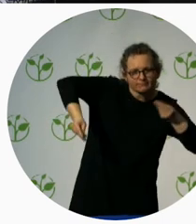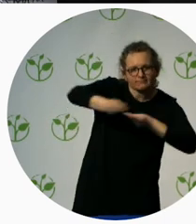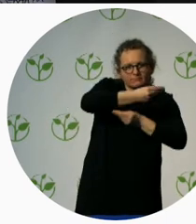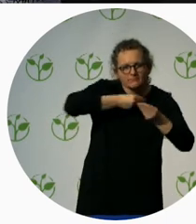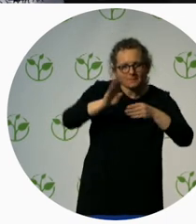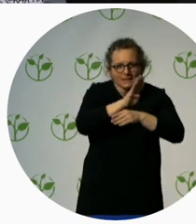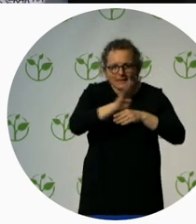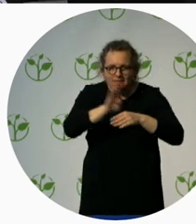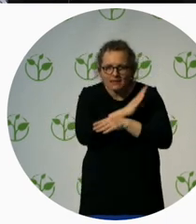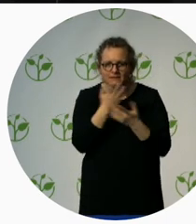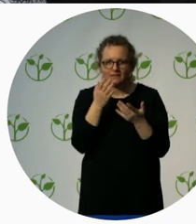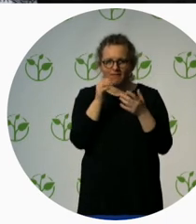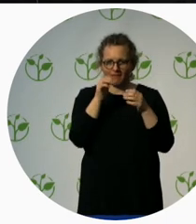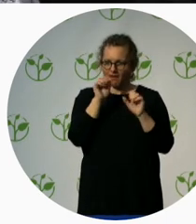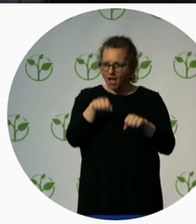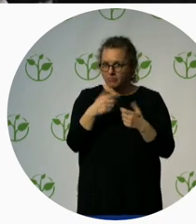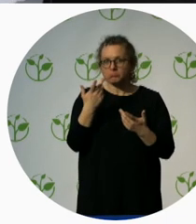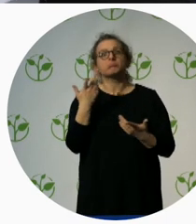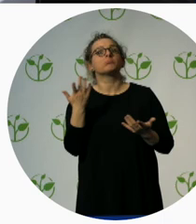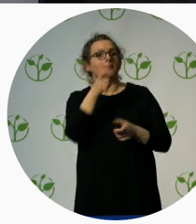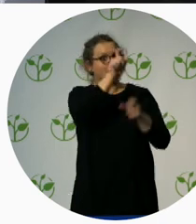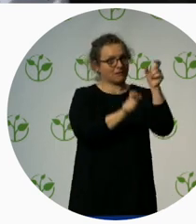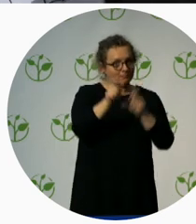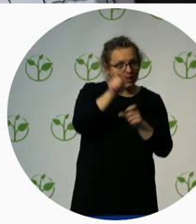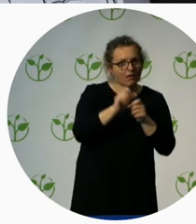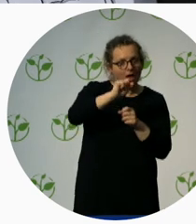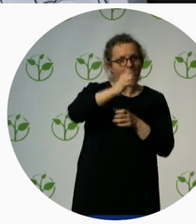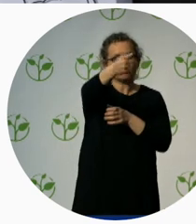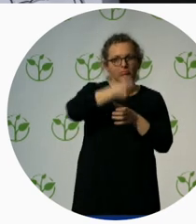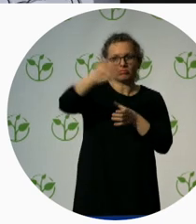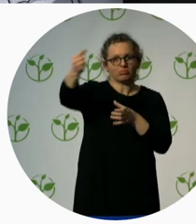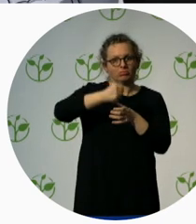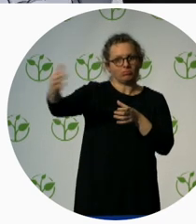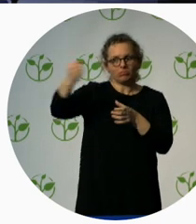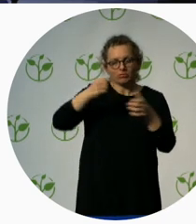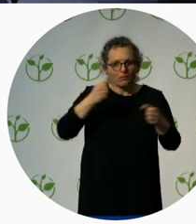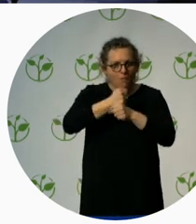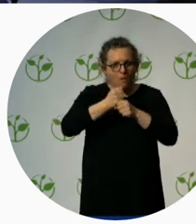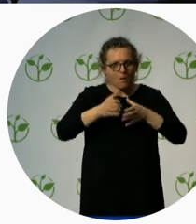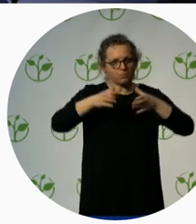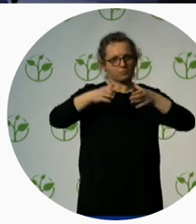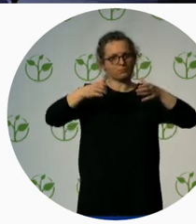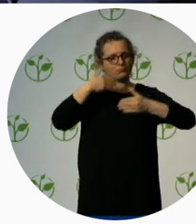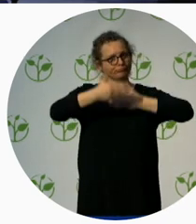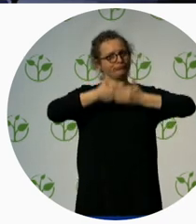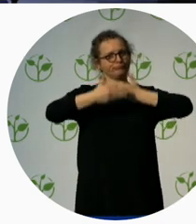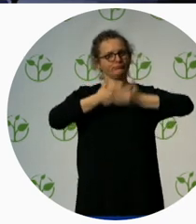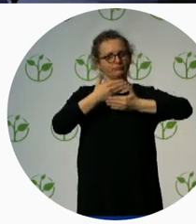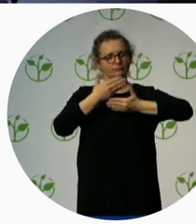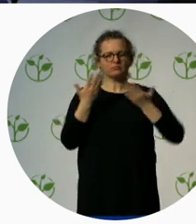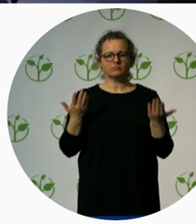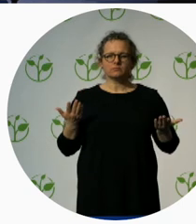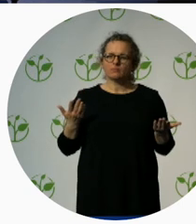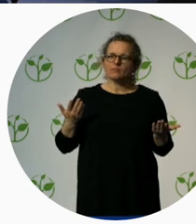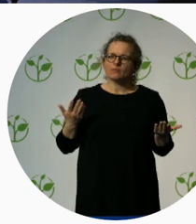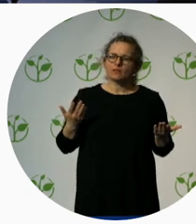life of people who travel and people who live somewhere. So, we heard very, very interesting examples. The last one,